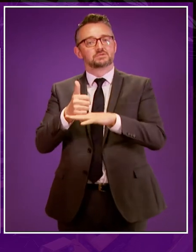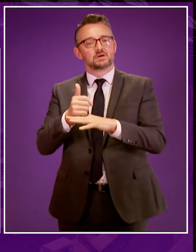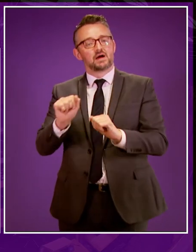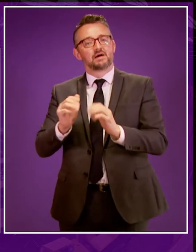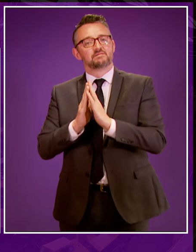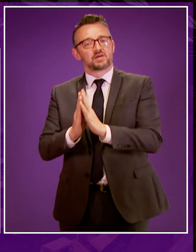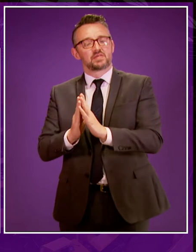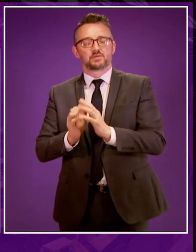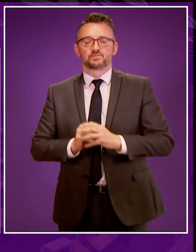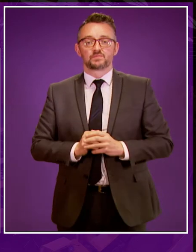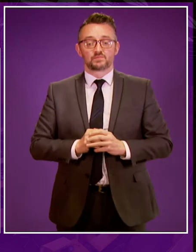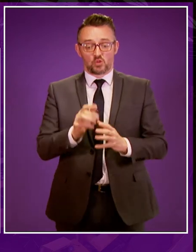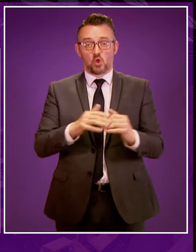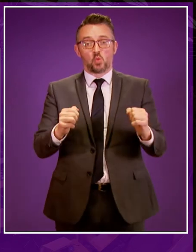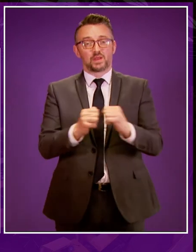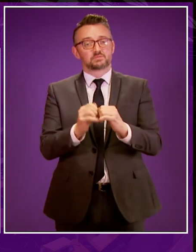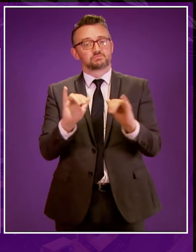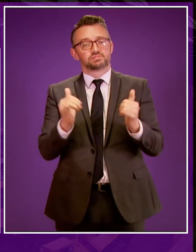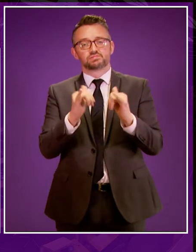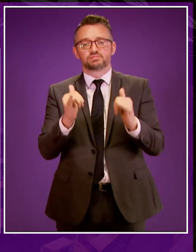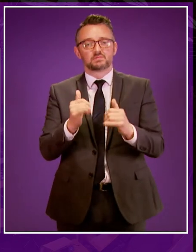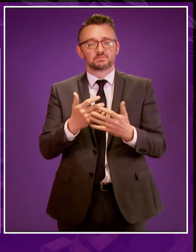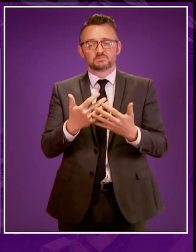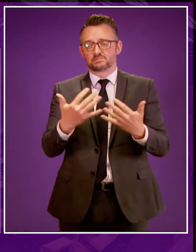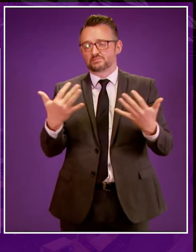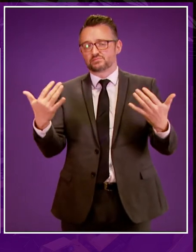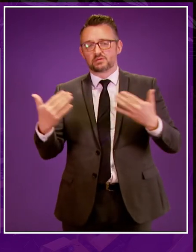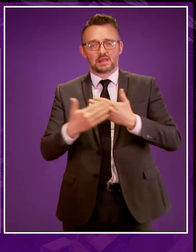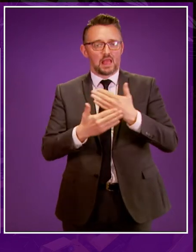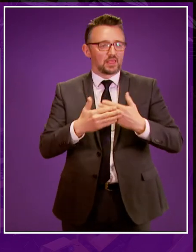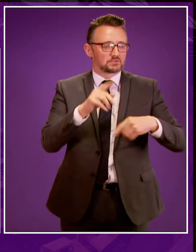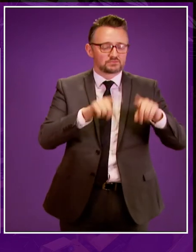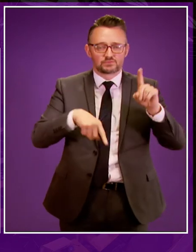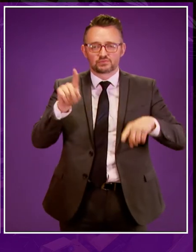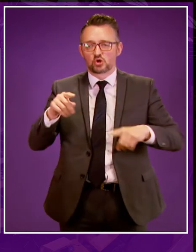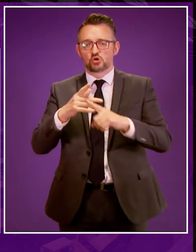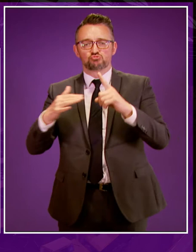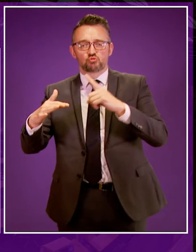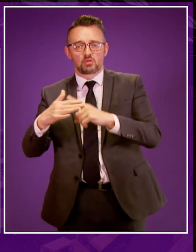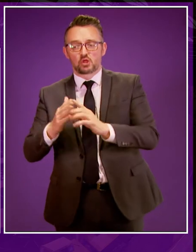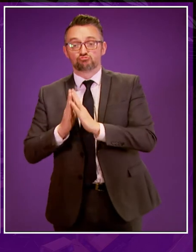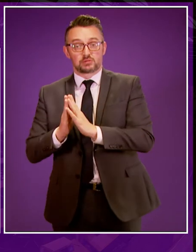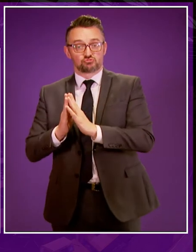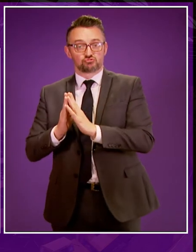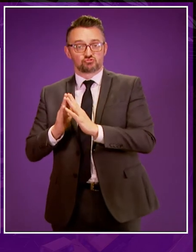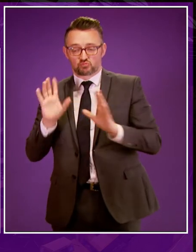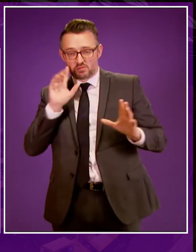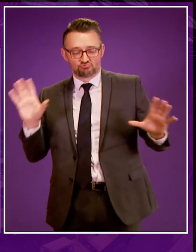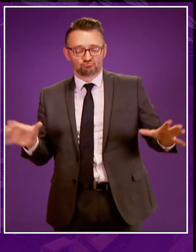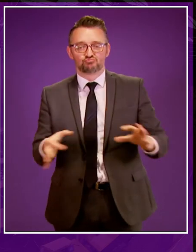The weekend's festivities involving people from diverse ethnic, social and religious backgrounds